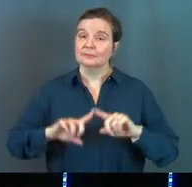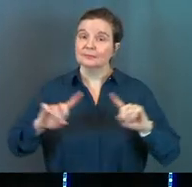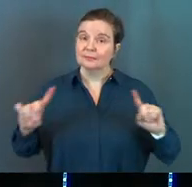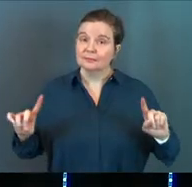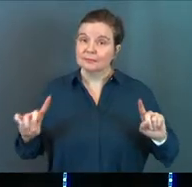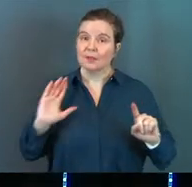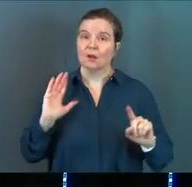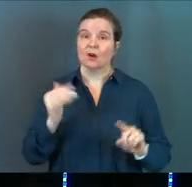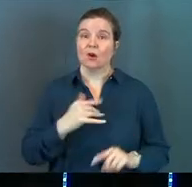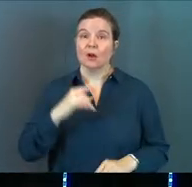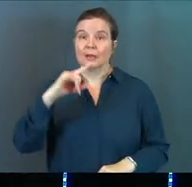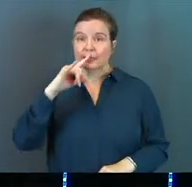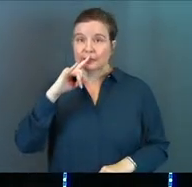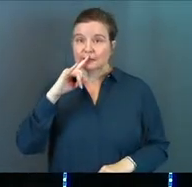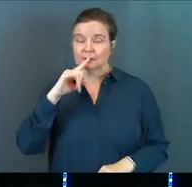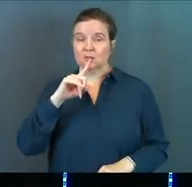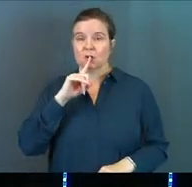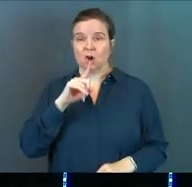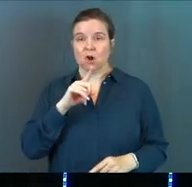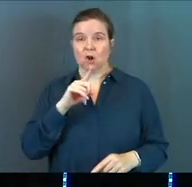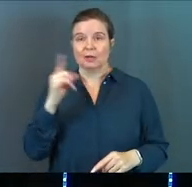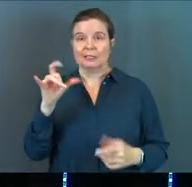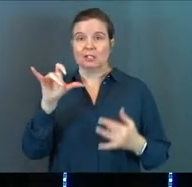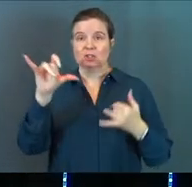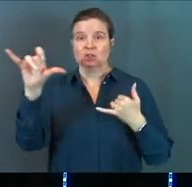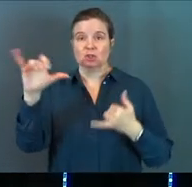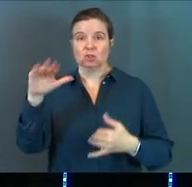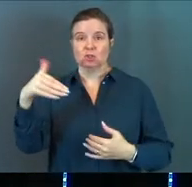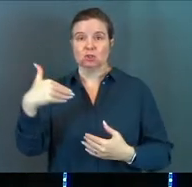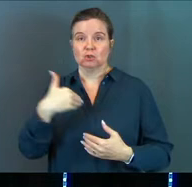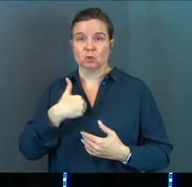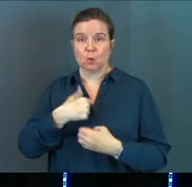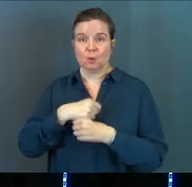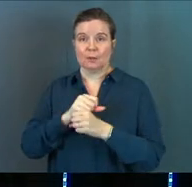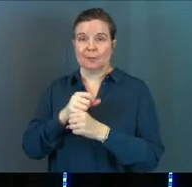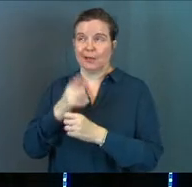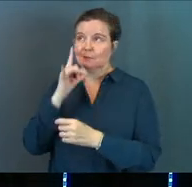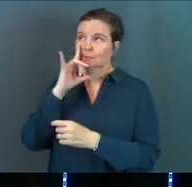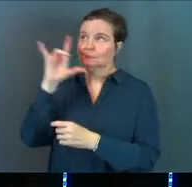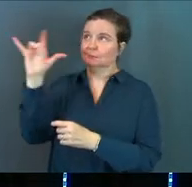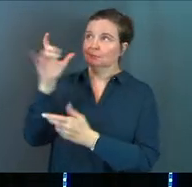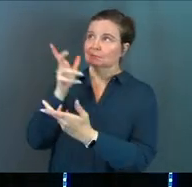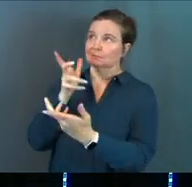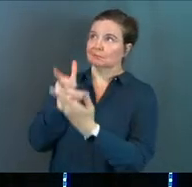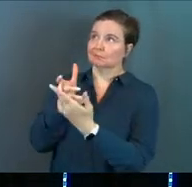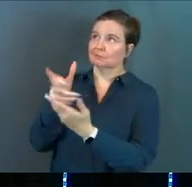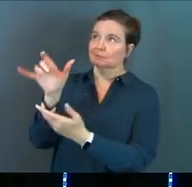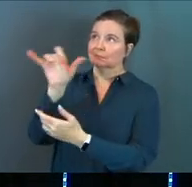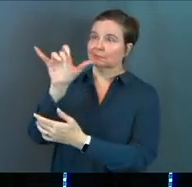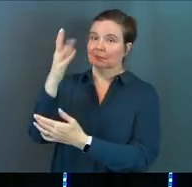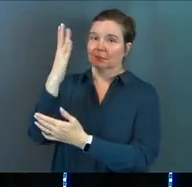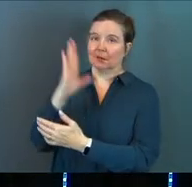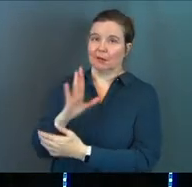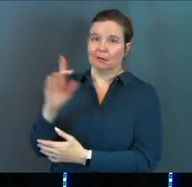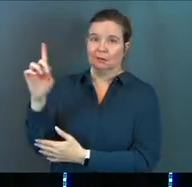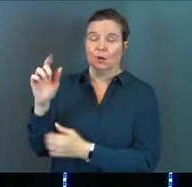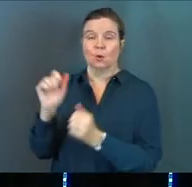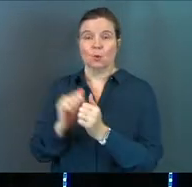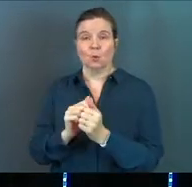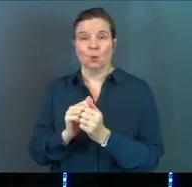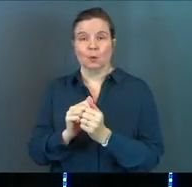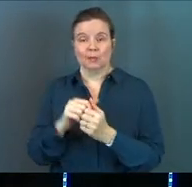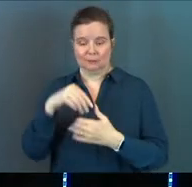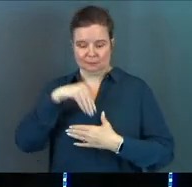But our kids are eternal souls made in the image of God with